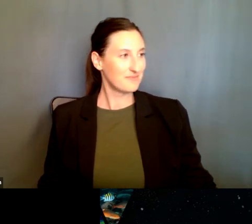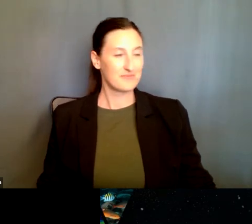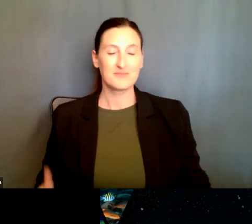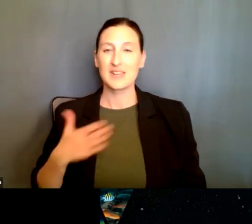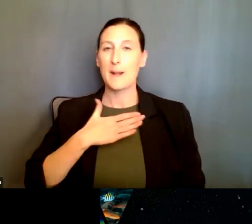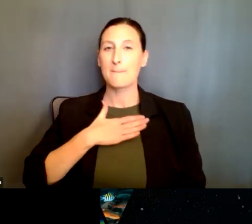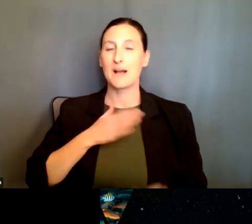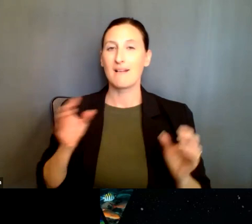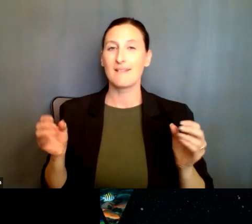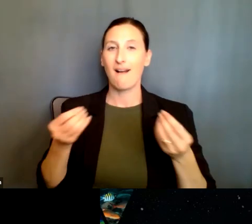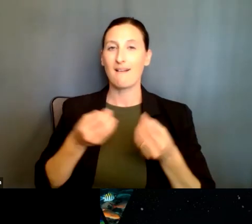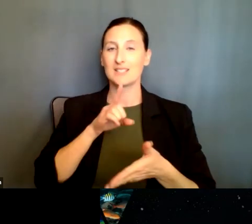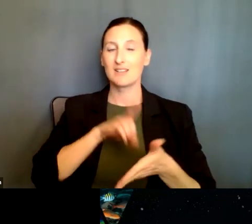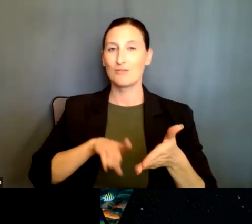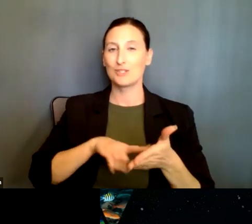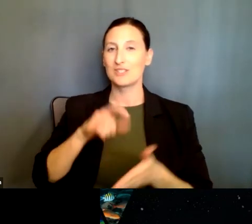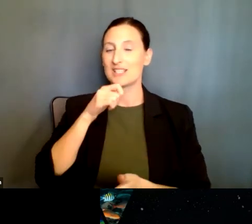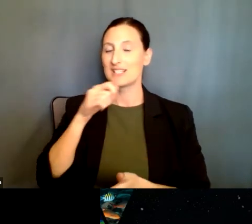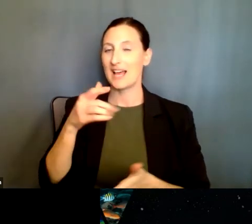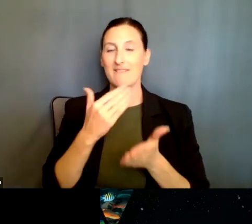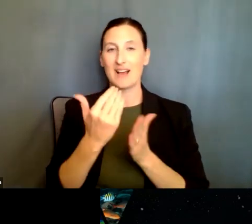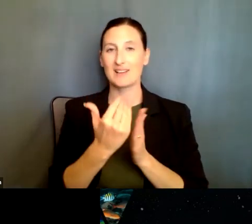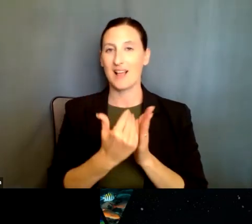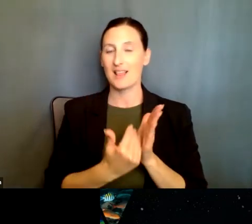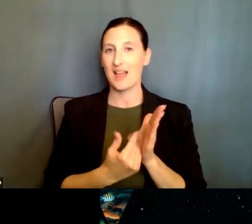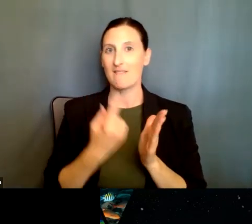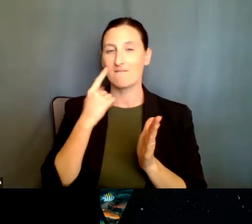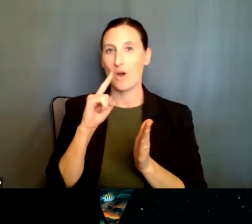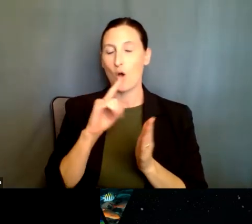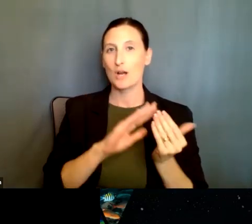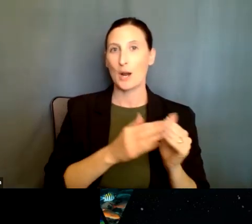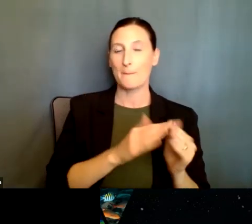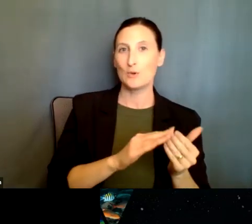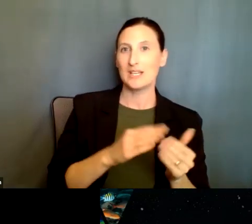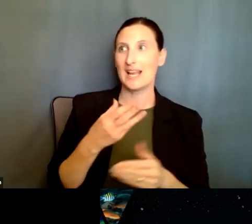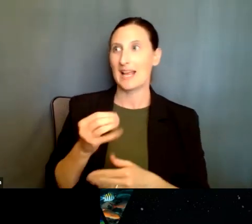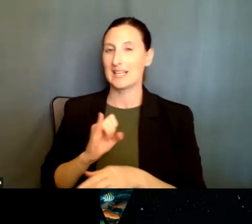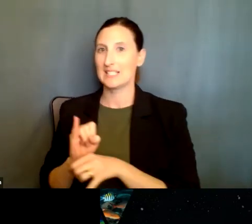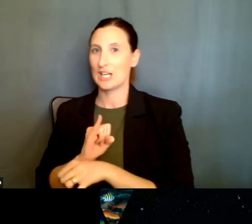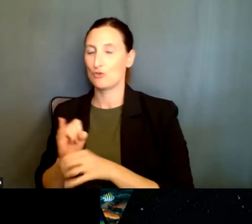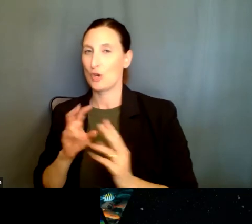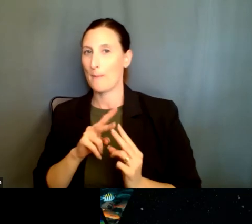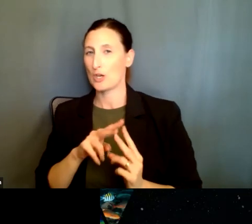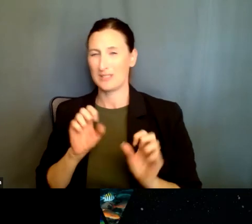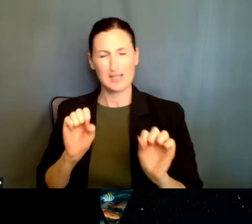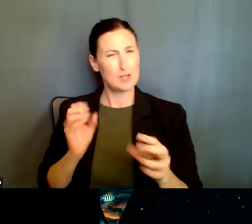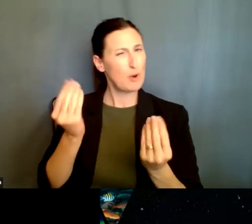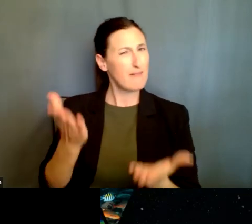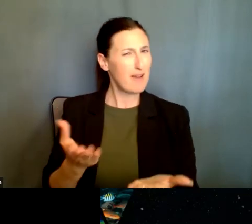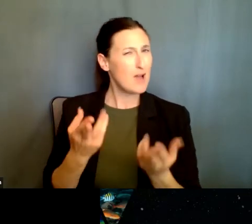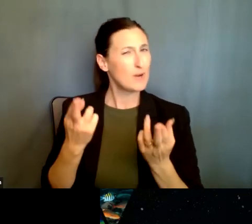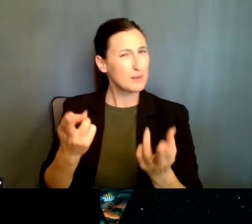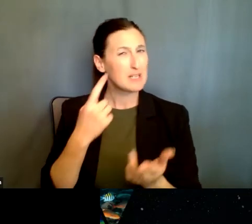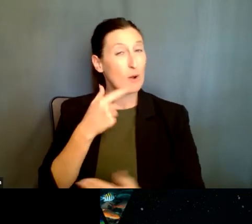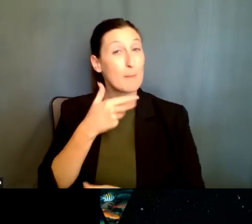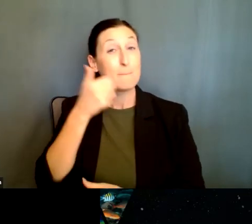in how to find community and industrial partnerships. Uh, could you provide a recommendation regarding best practices to establish